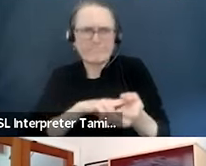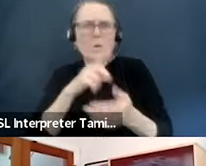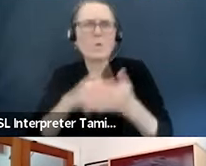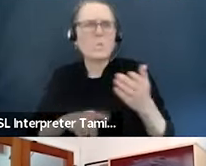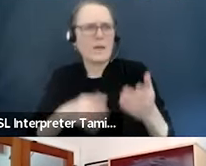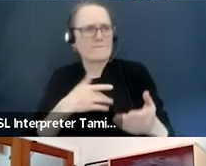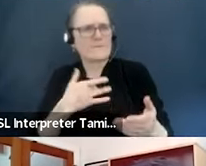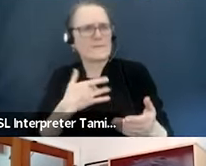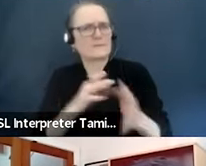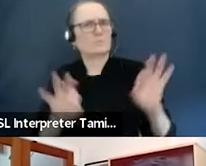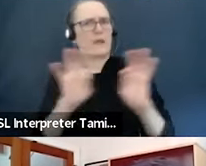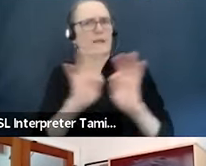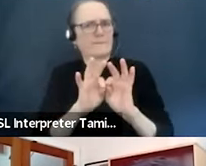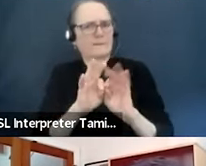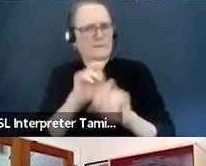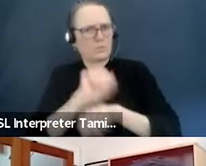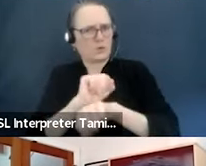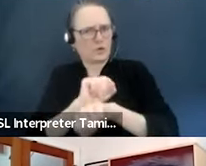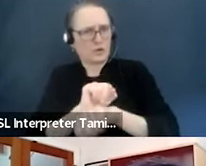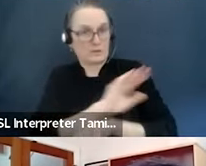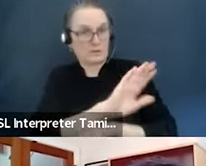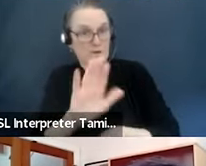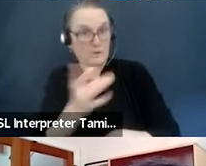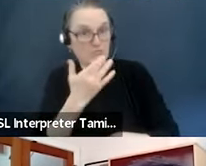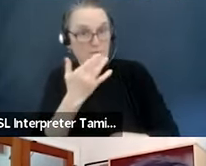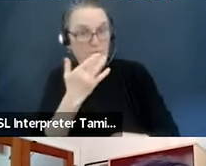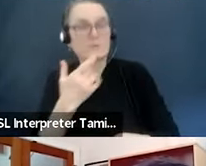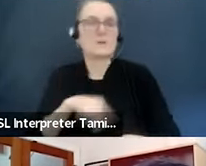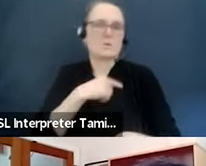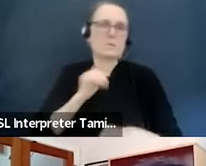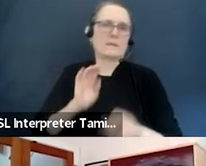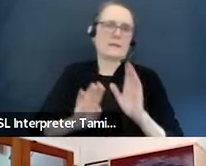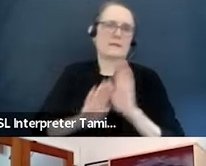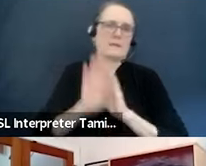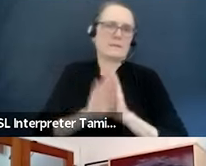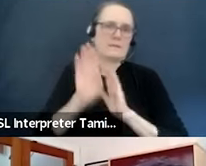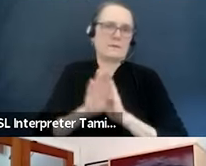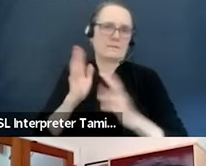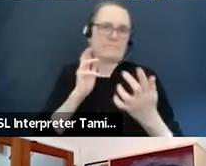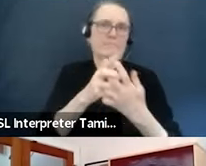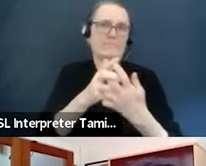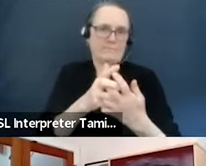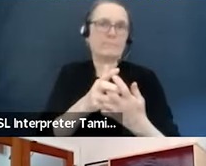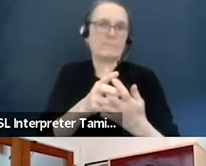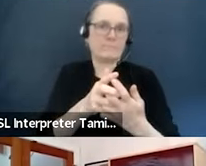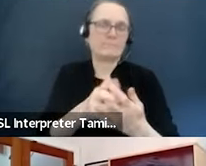and, you know, benefit from the partnership by bringing an audience to art.